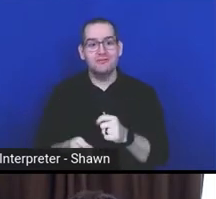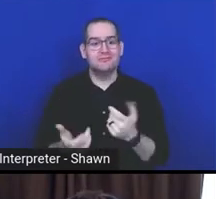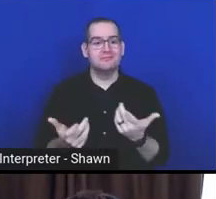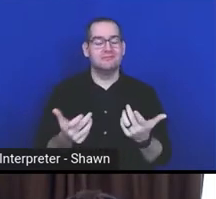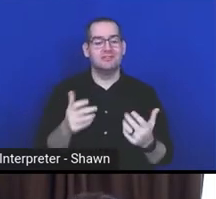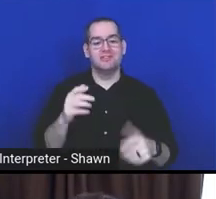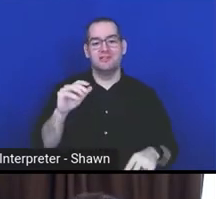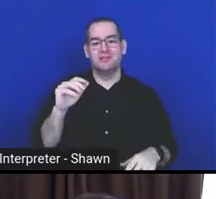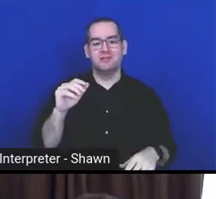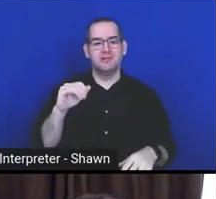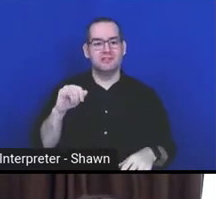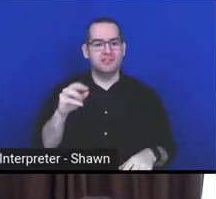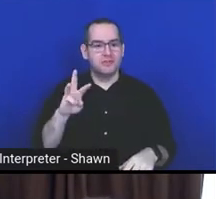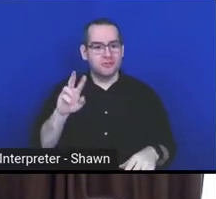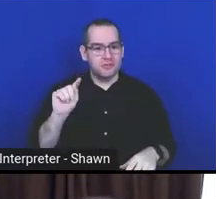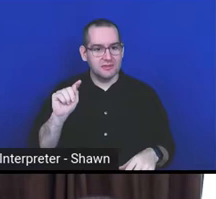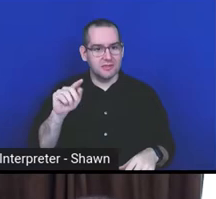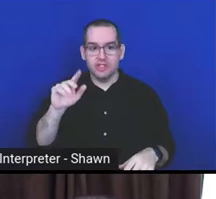JWT or